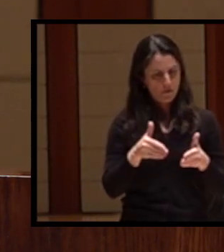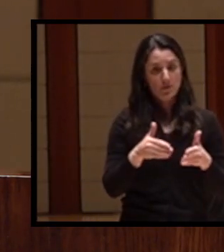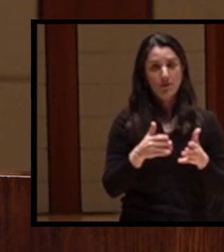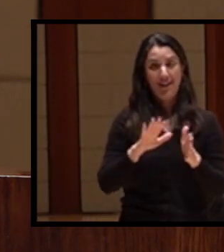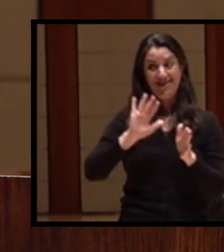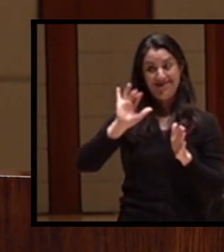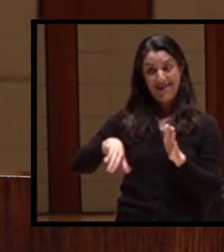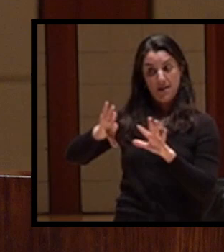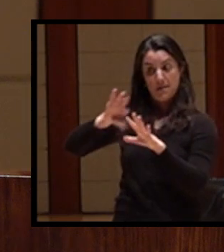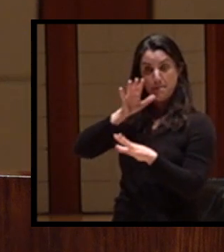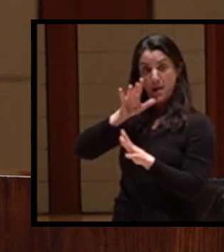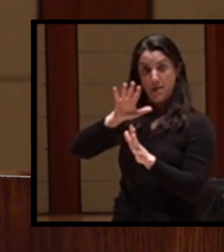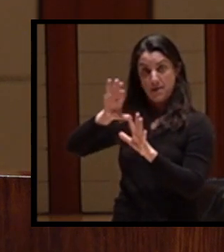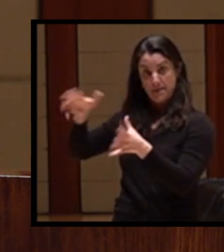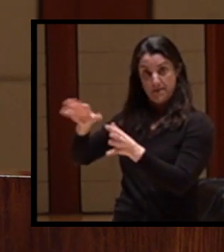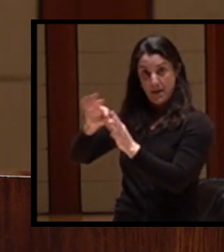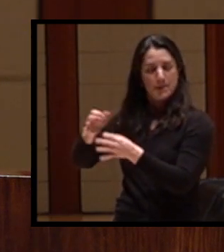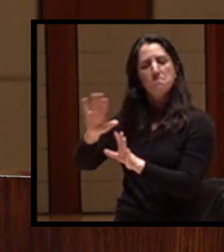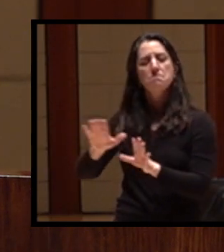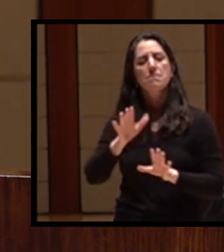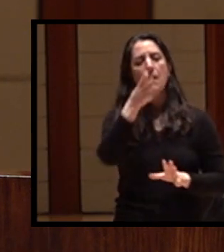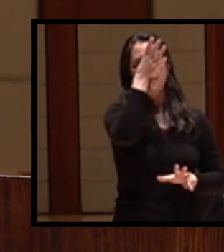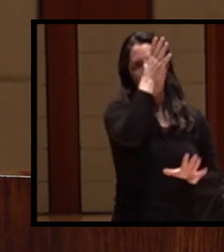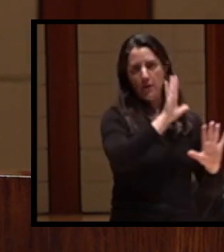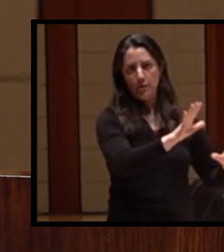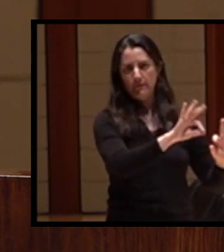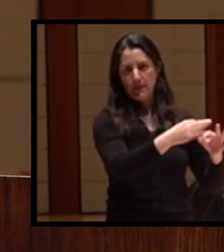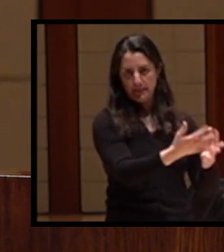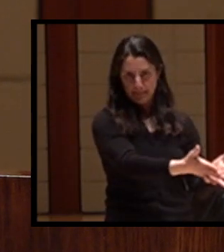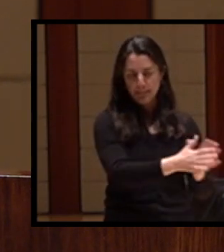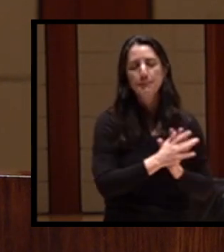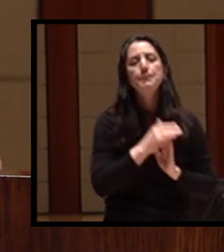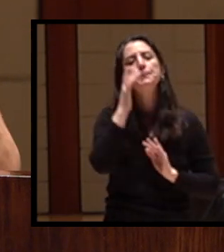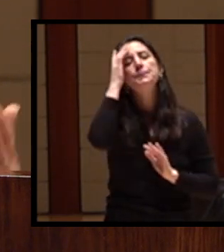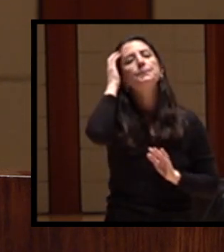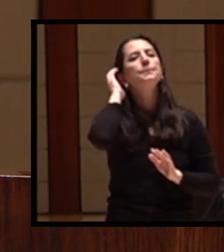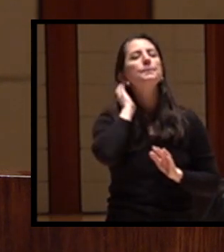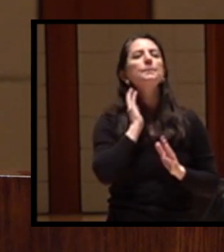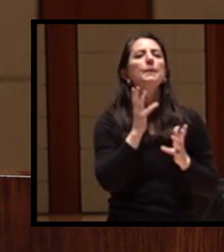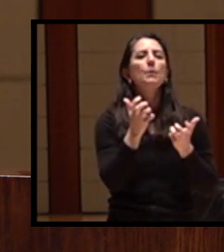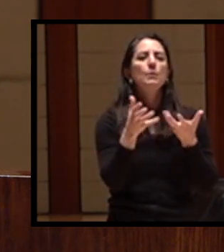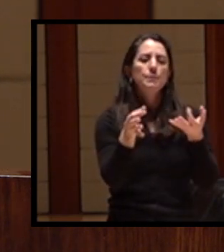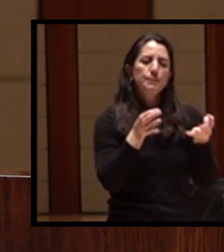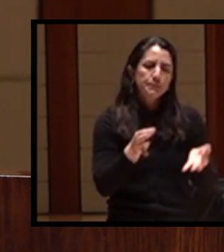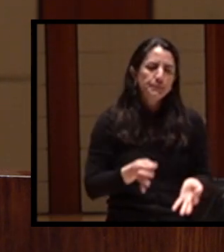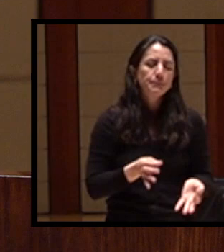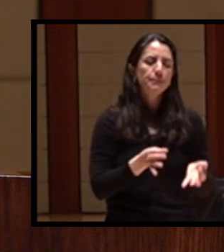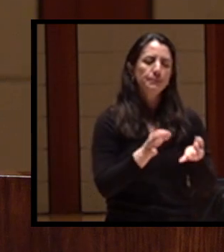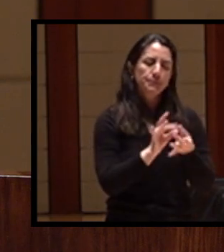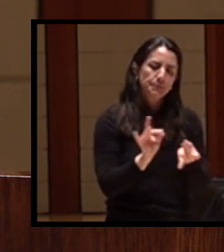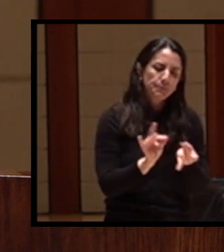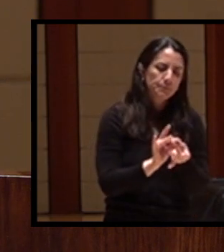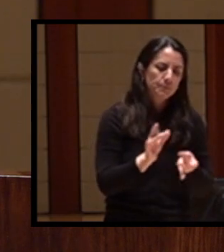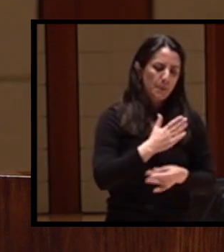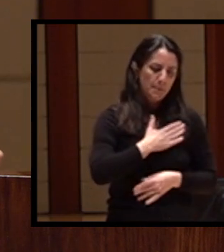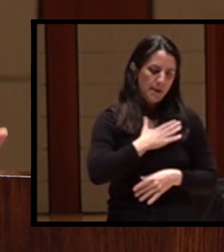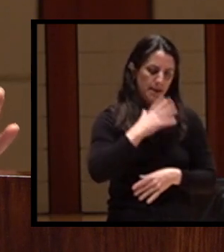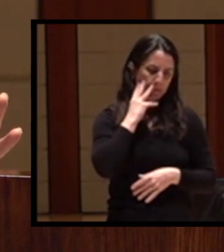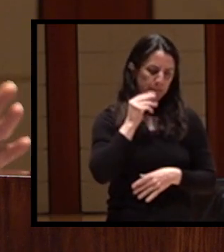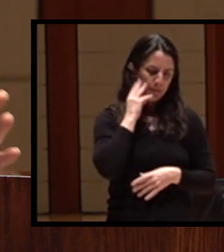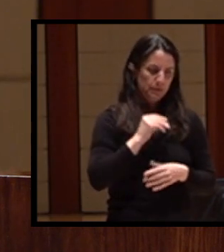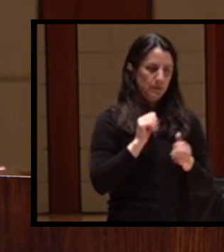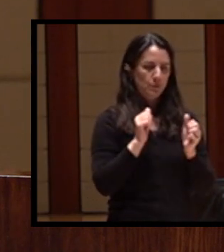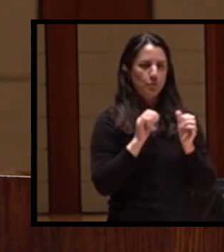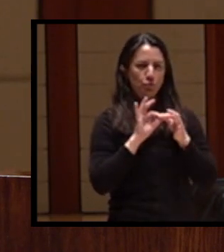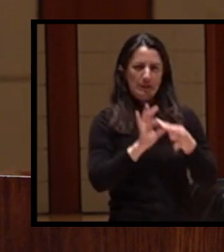side of the family and talk about my experiences with the Klamath River. But before